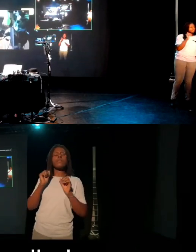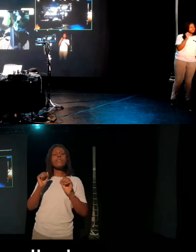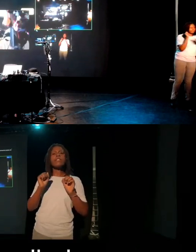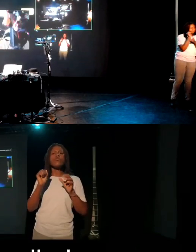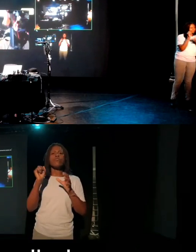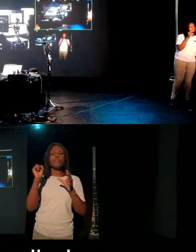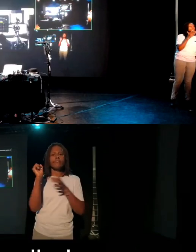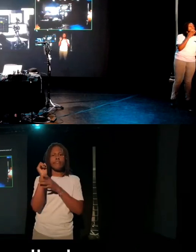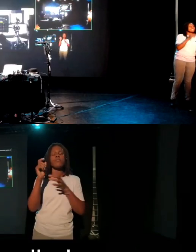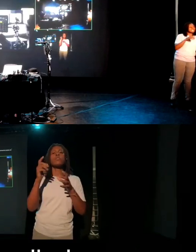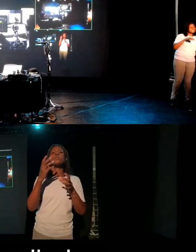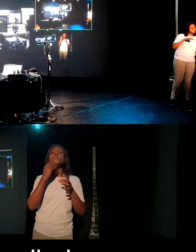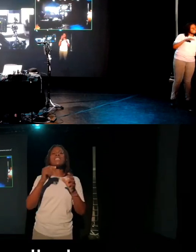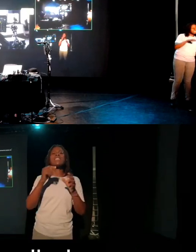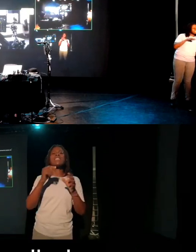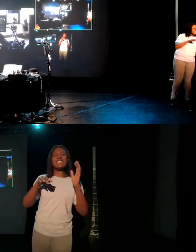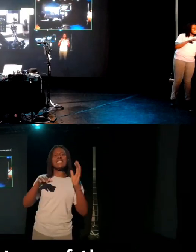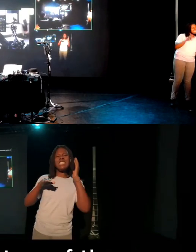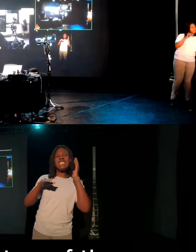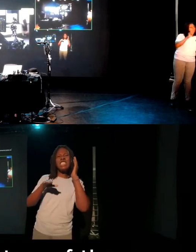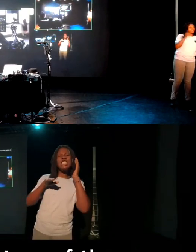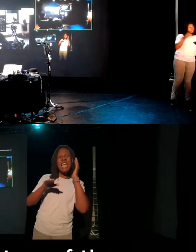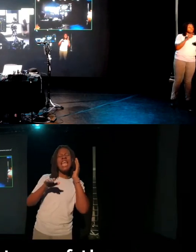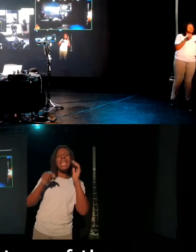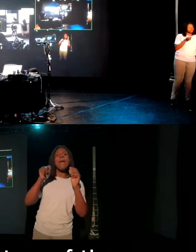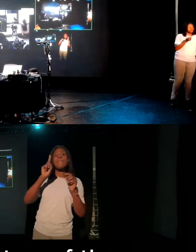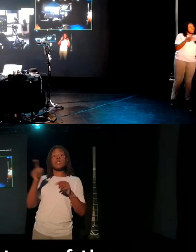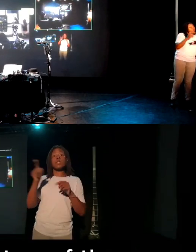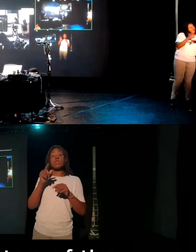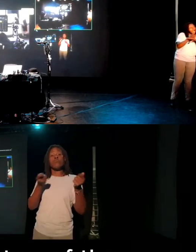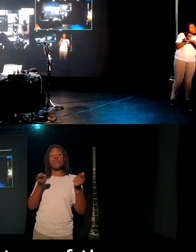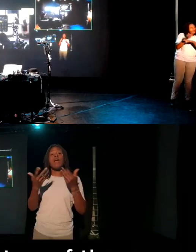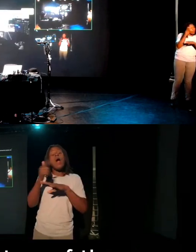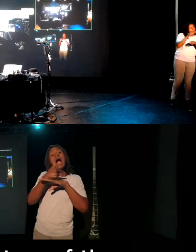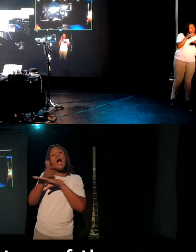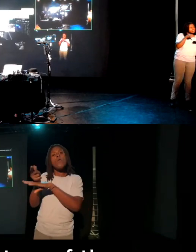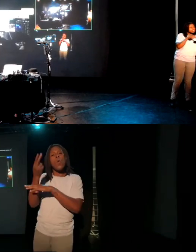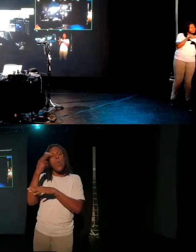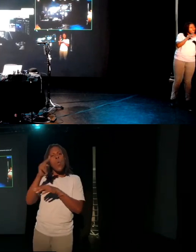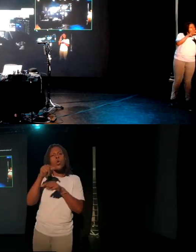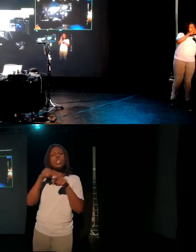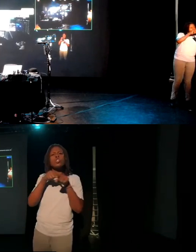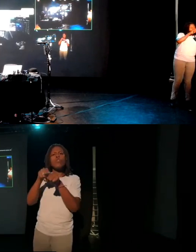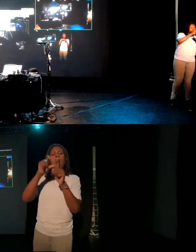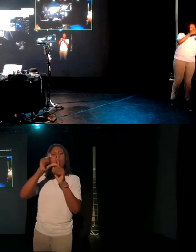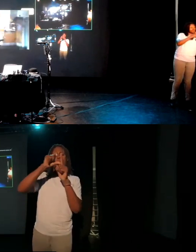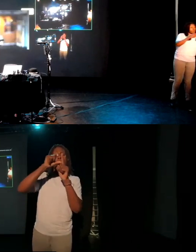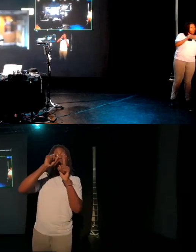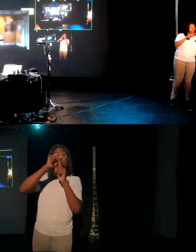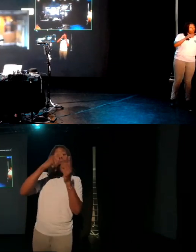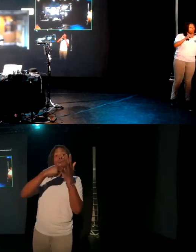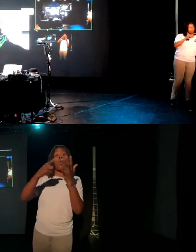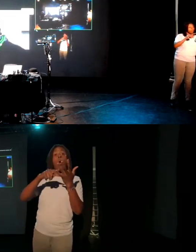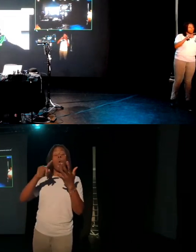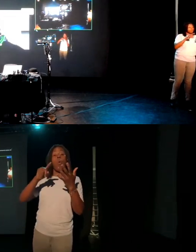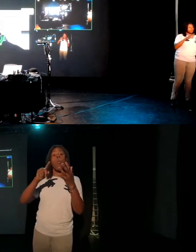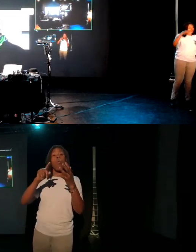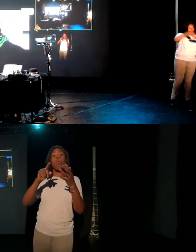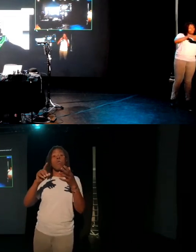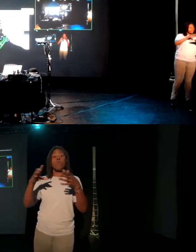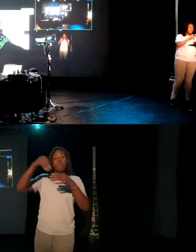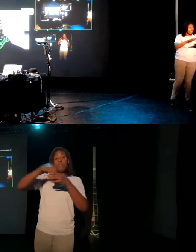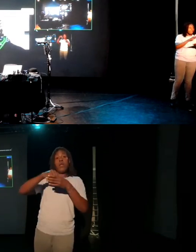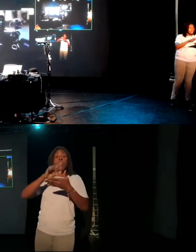it with a camera called a Tracker Pro. That's an infrared camera that sits on top of the iPad. It works out where Andy is looking from a little